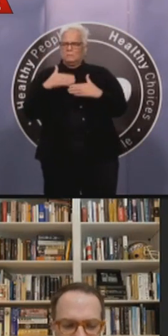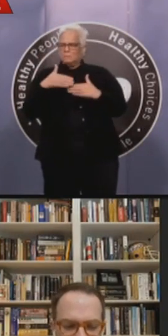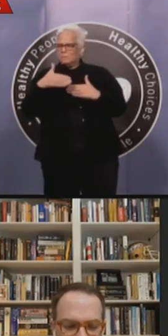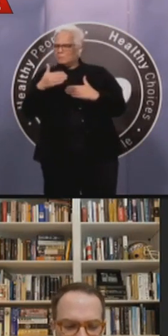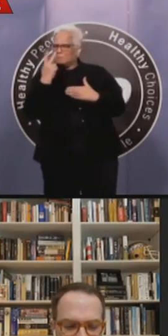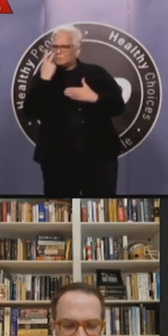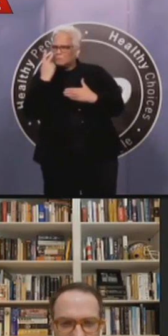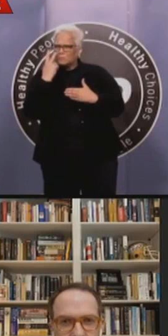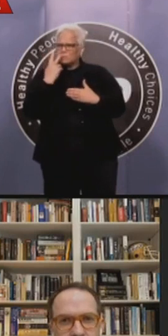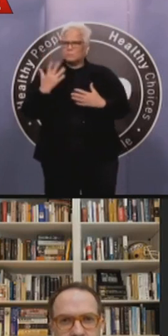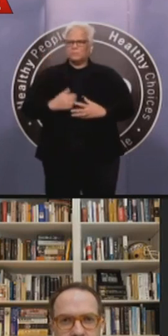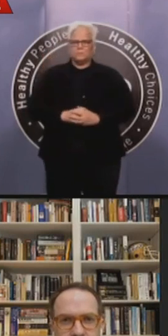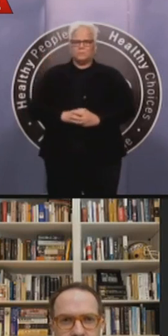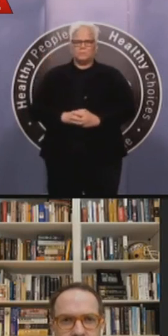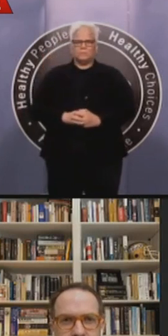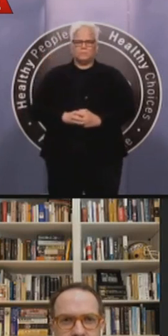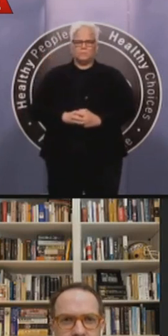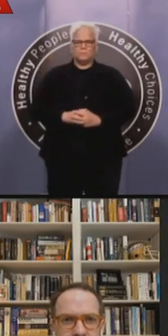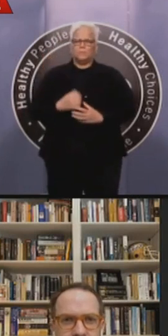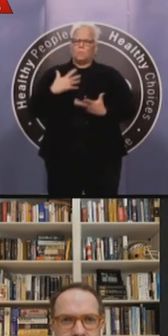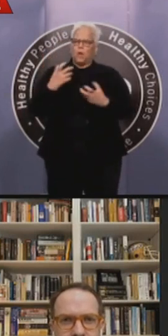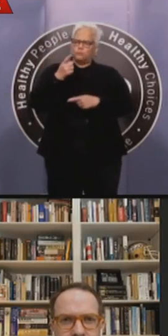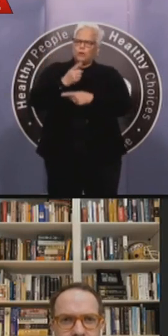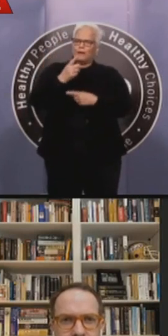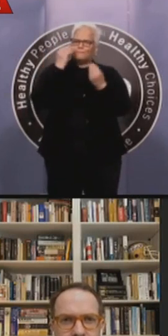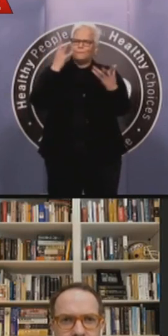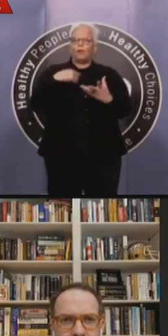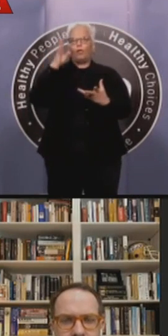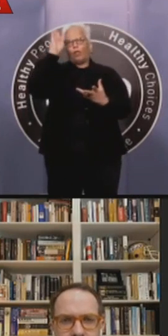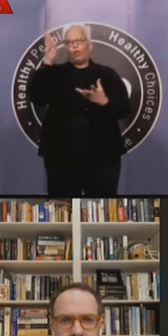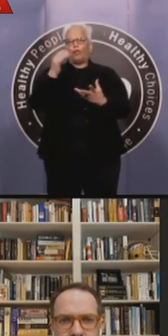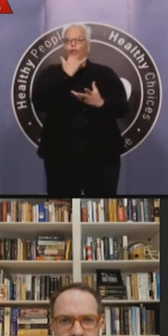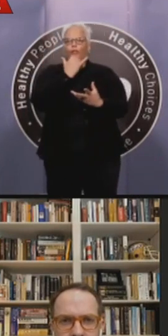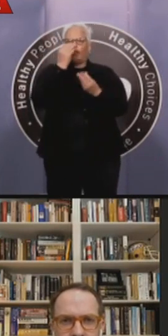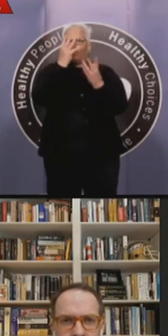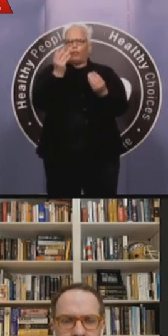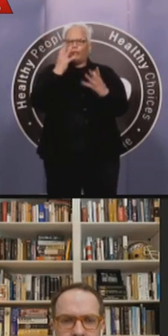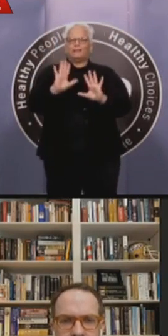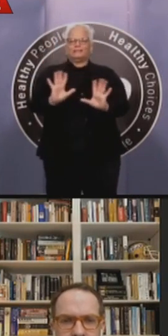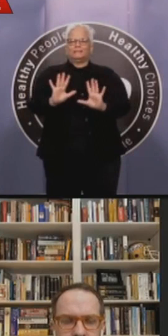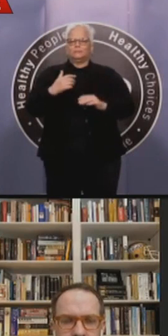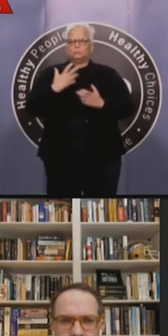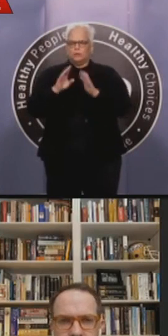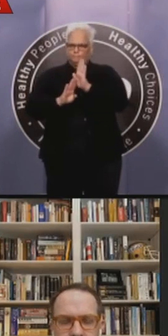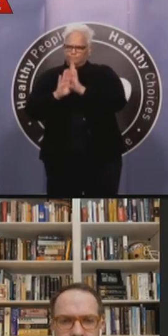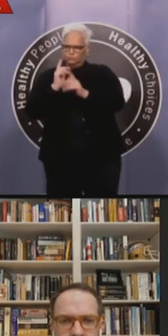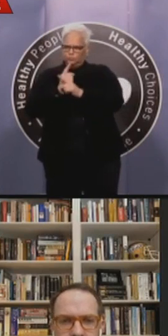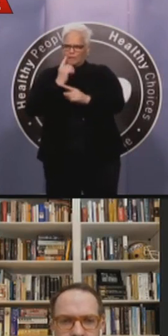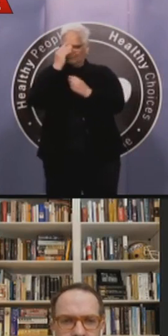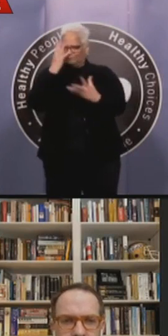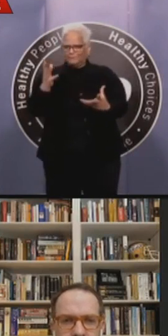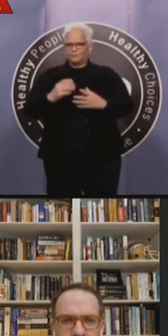information out, knowing, and we've always been very honest about the information changes rapidly. So we'll continue to look at our